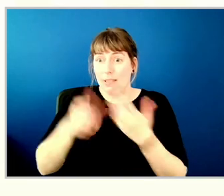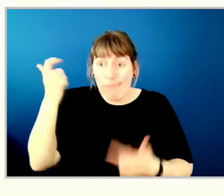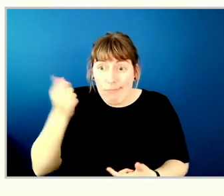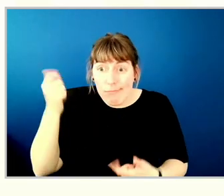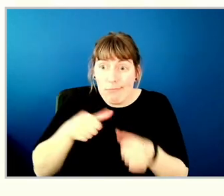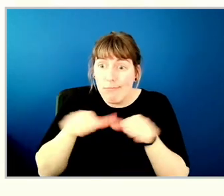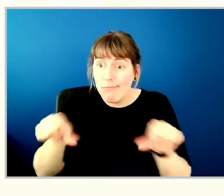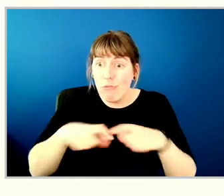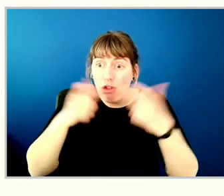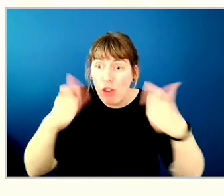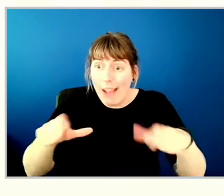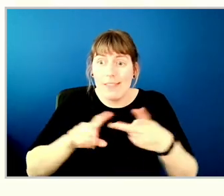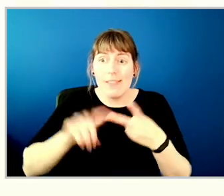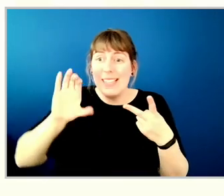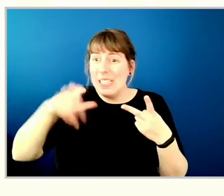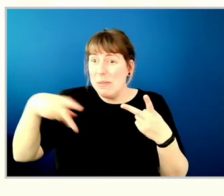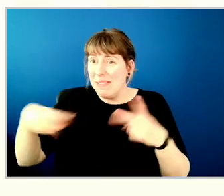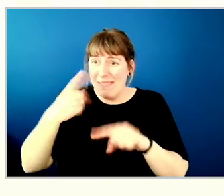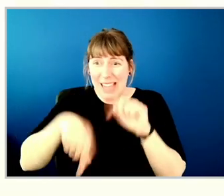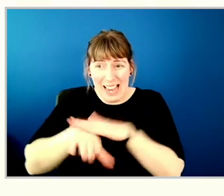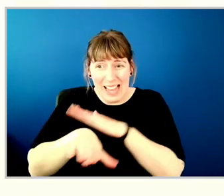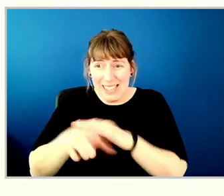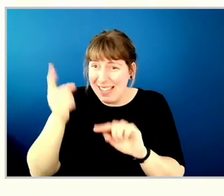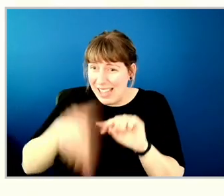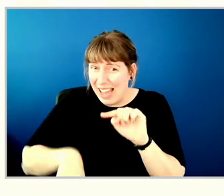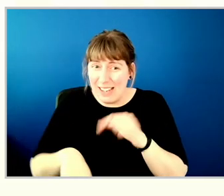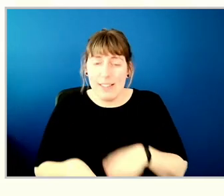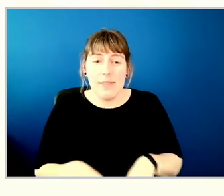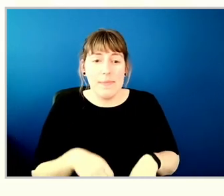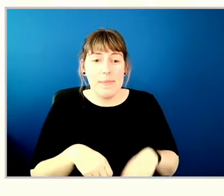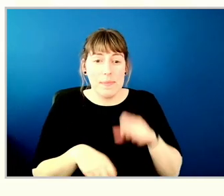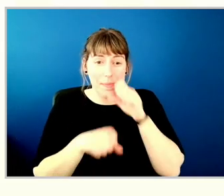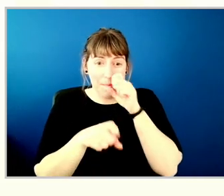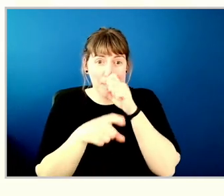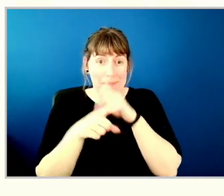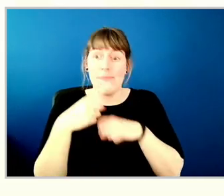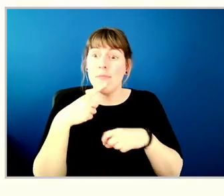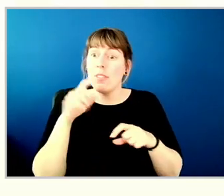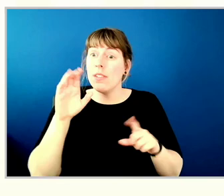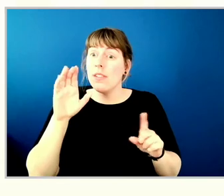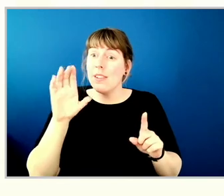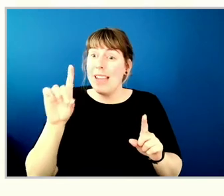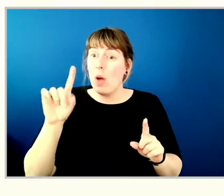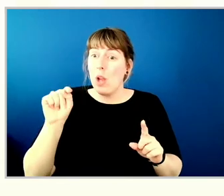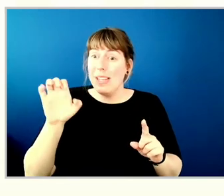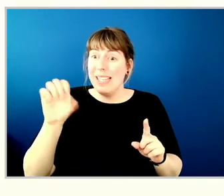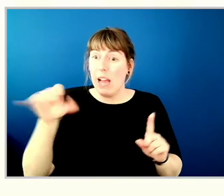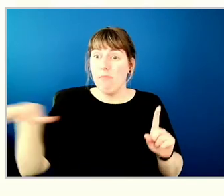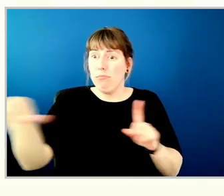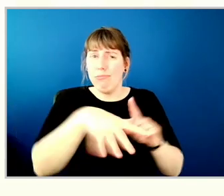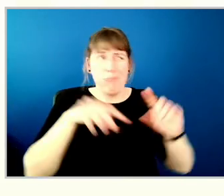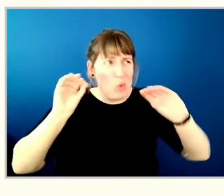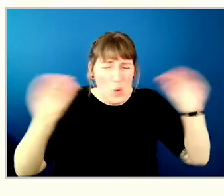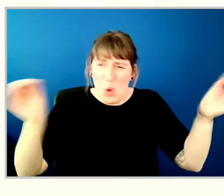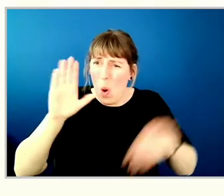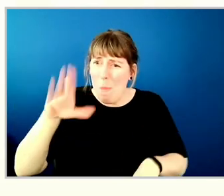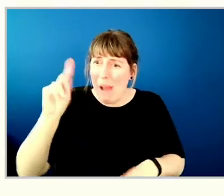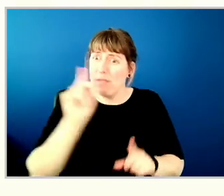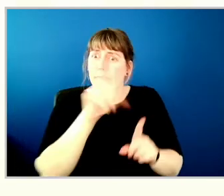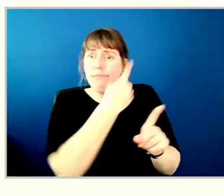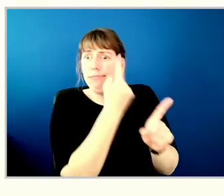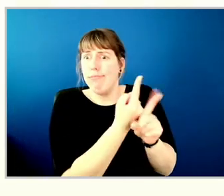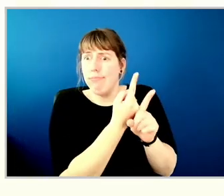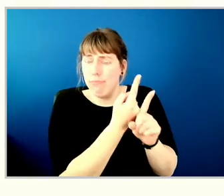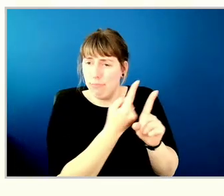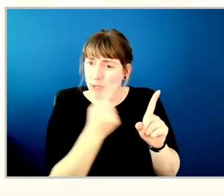or their CPP checks. There's no other bank in the downtown Eastside that gives you